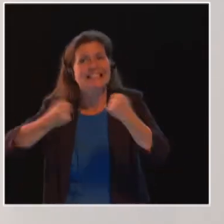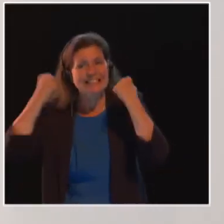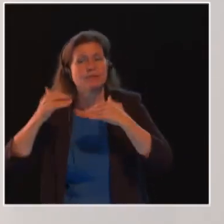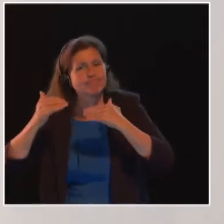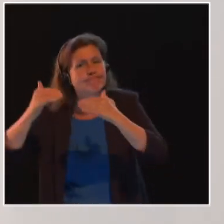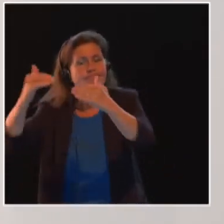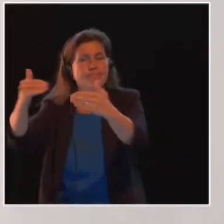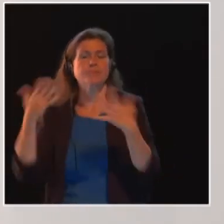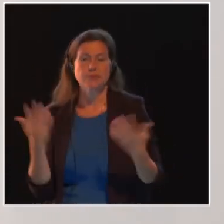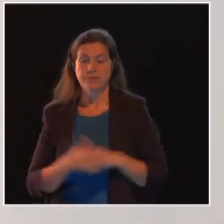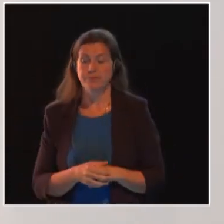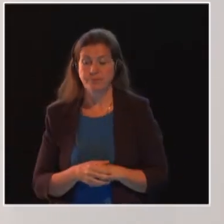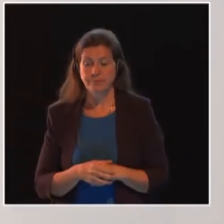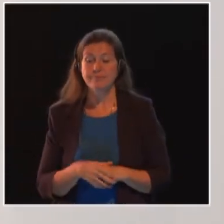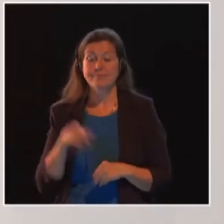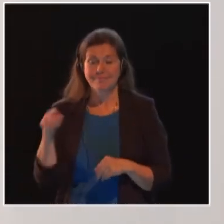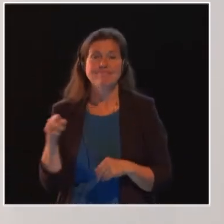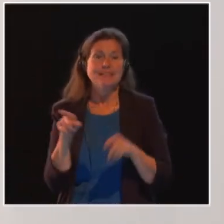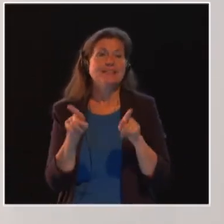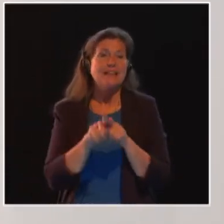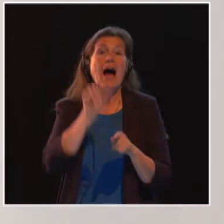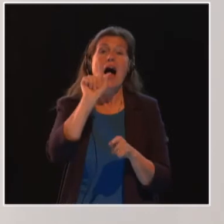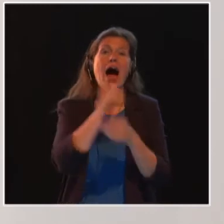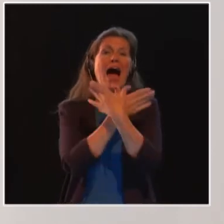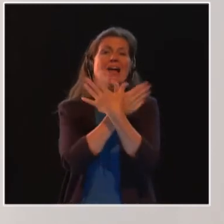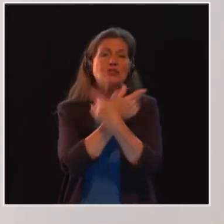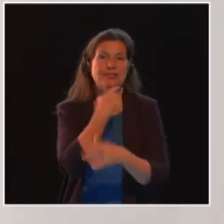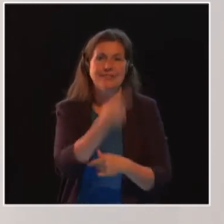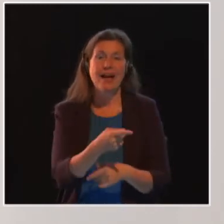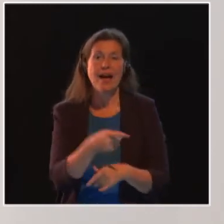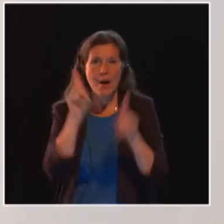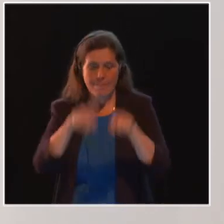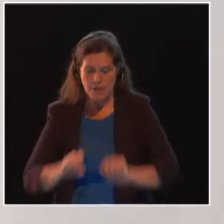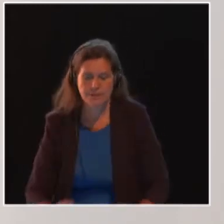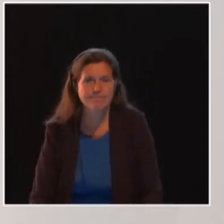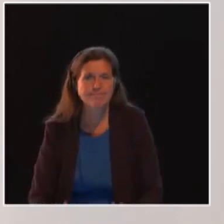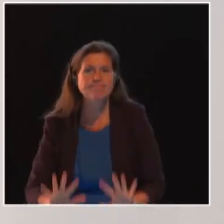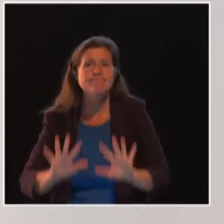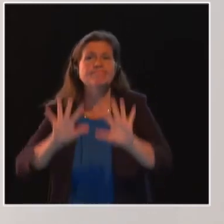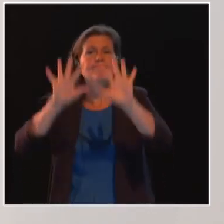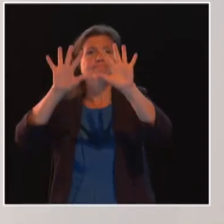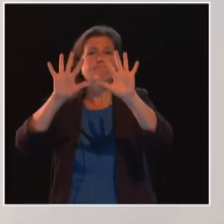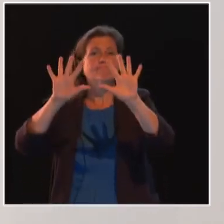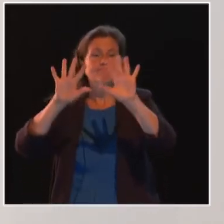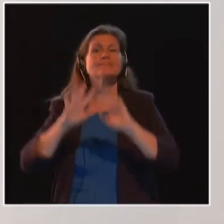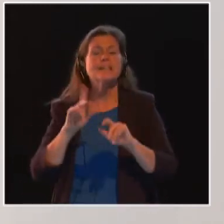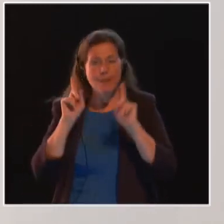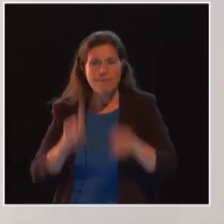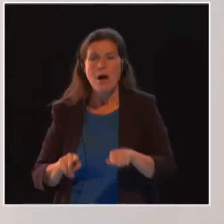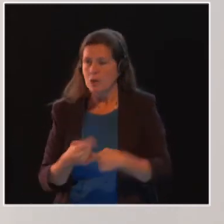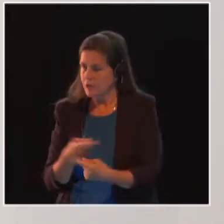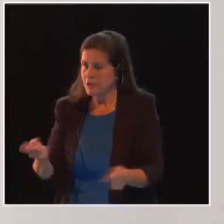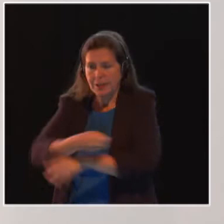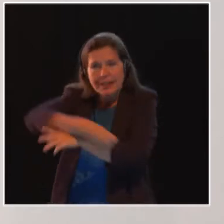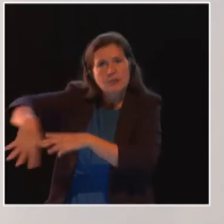think Angelique Kijo said it a little bit when she was talking about the bottom-up. It's been shown, there is evidence